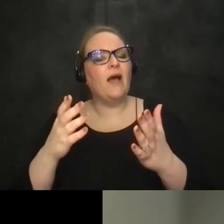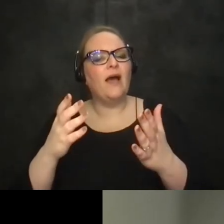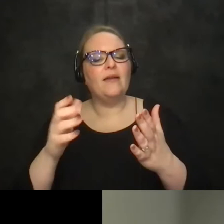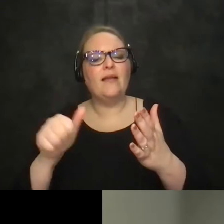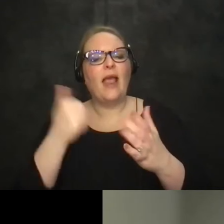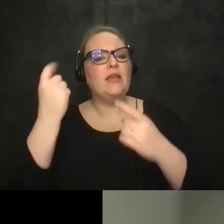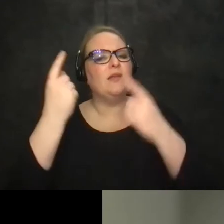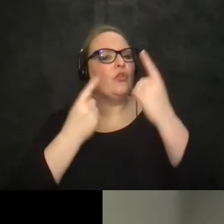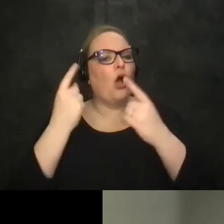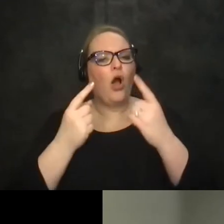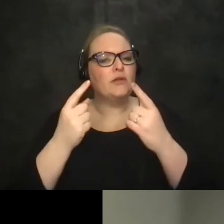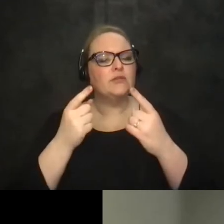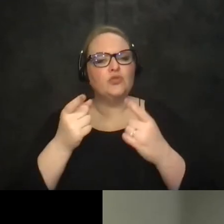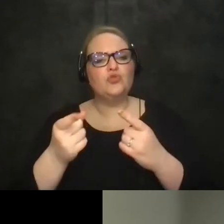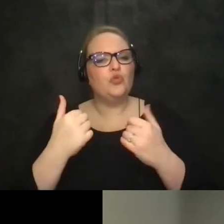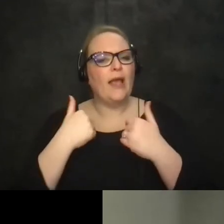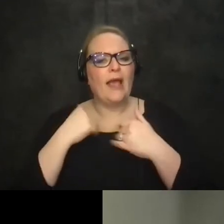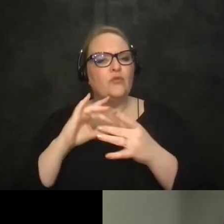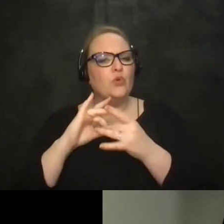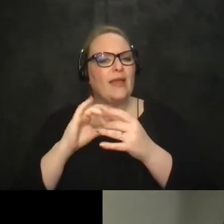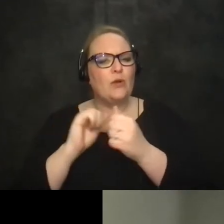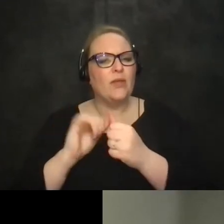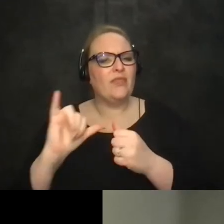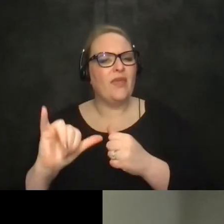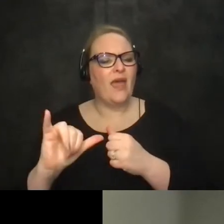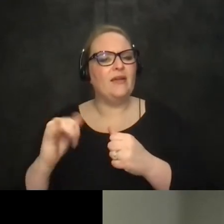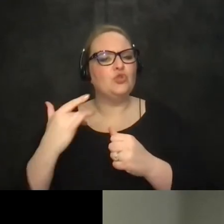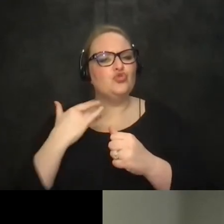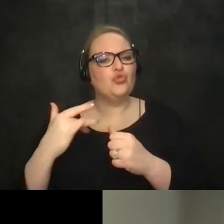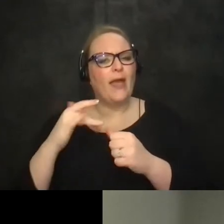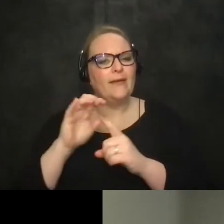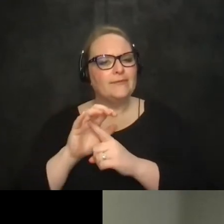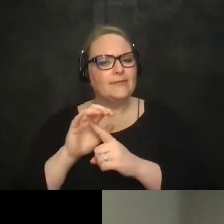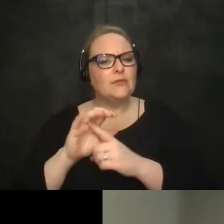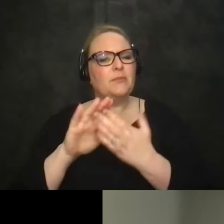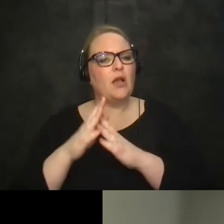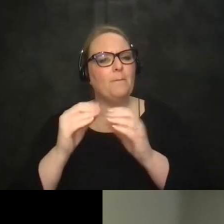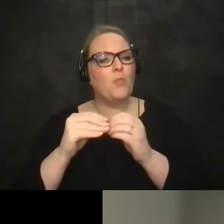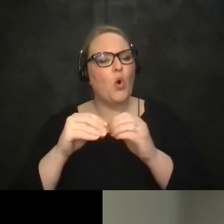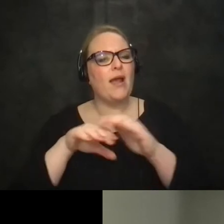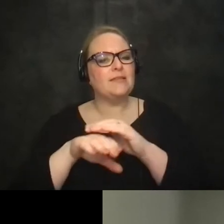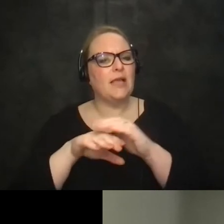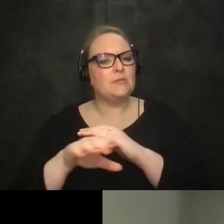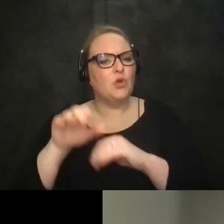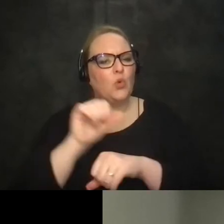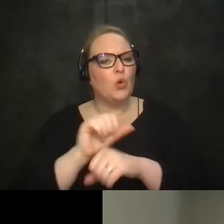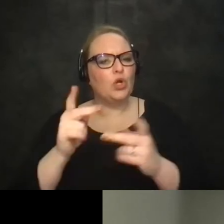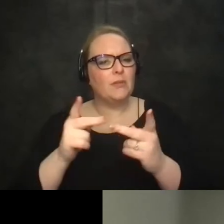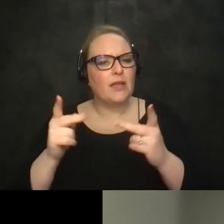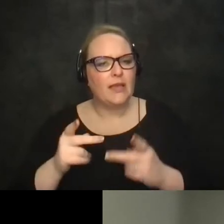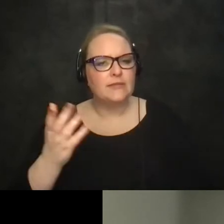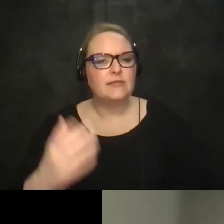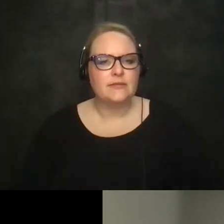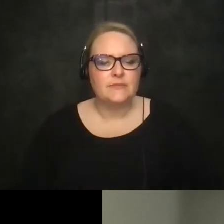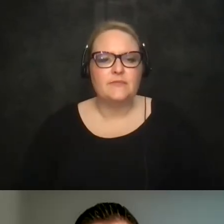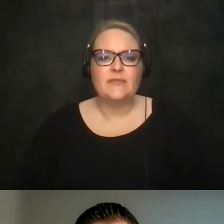thoughts that you have on this trend towards this greater accessibility in the workplace thank